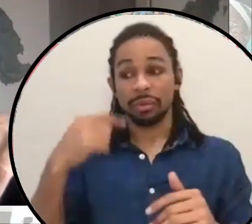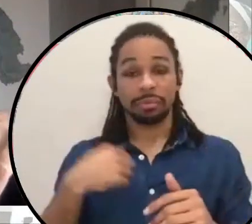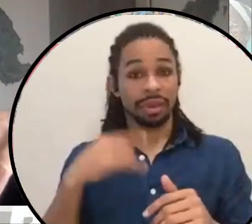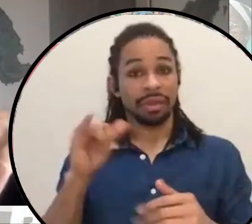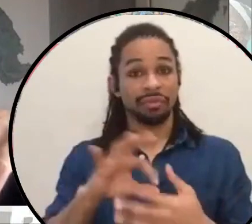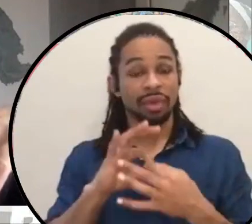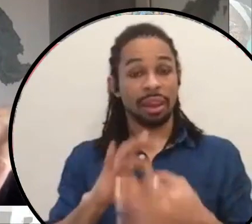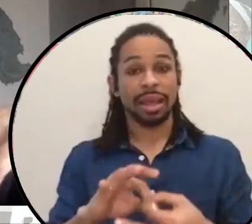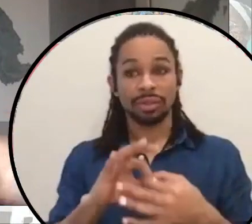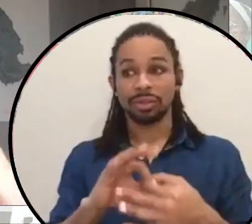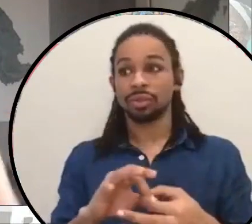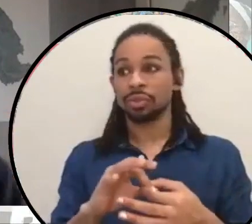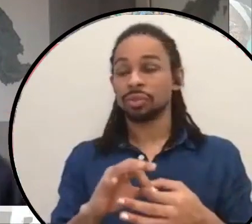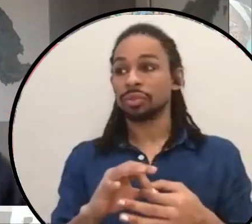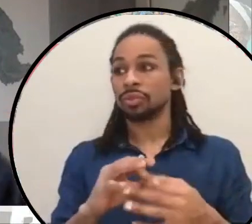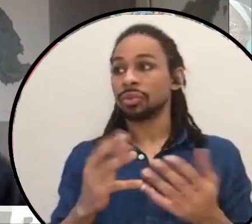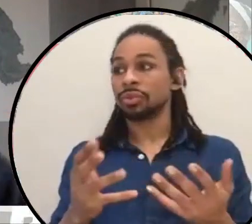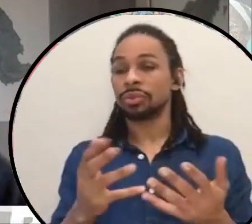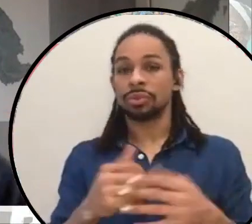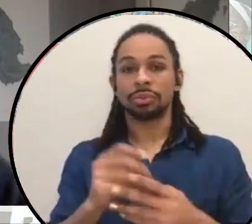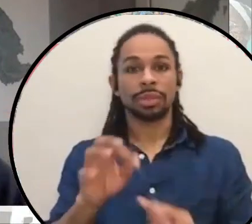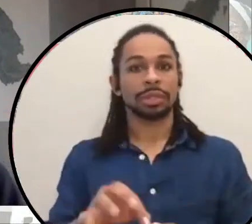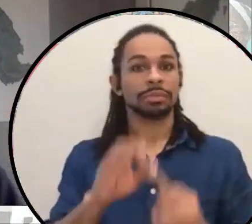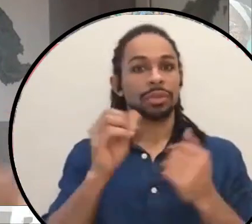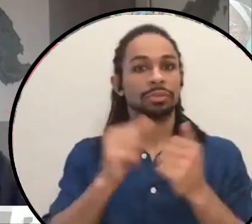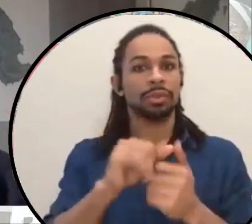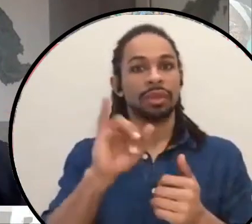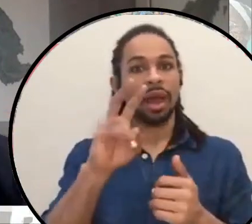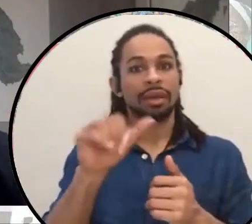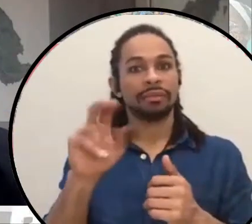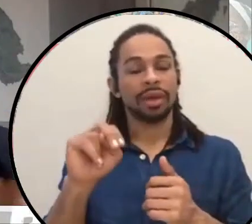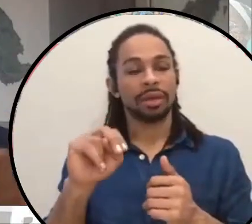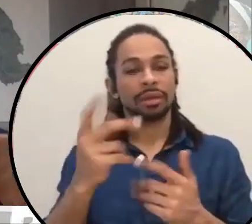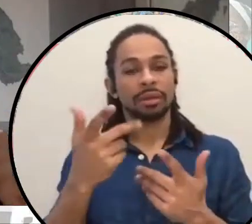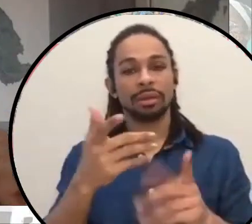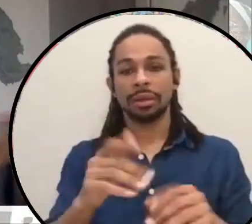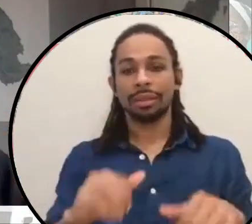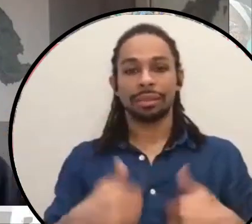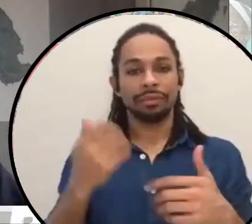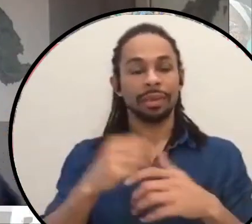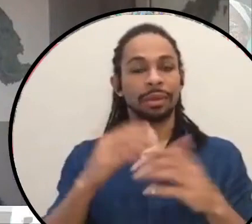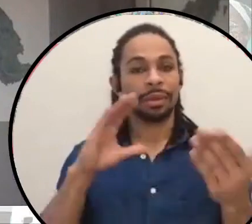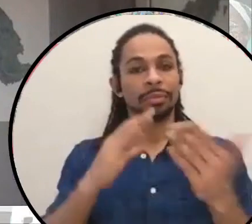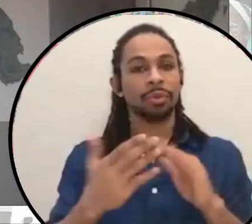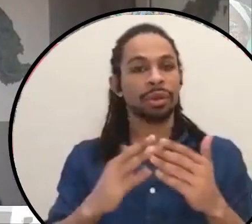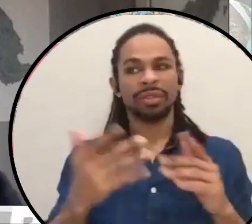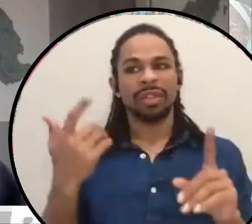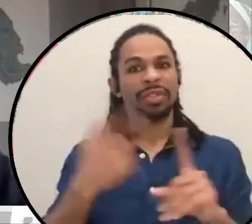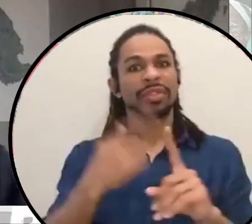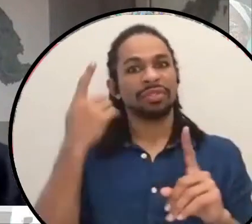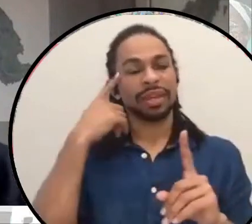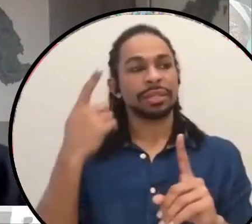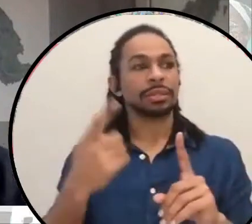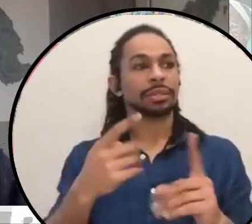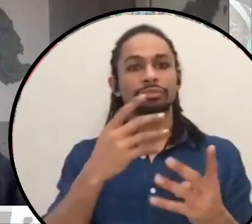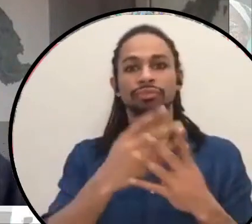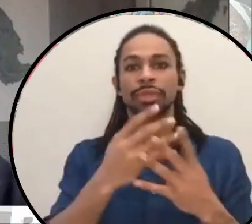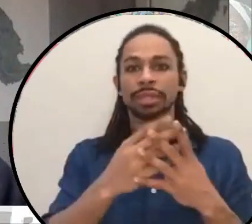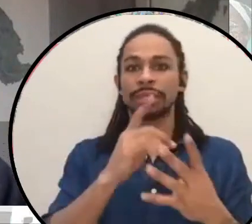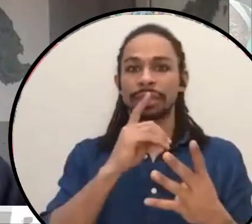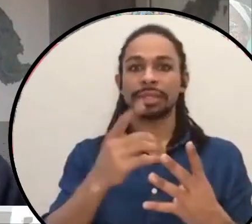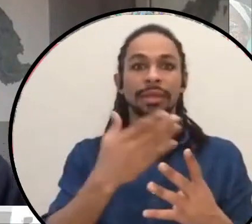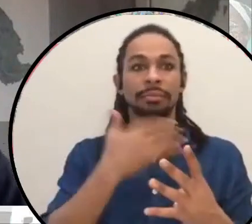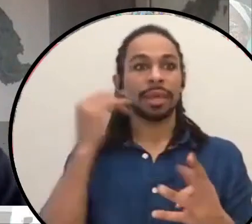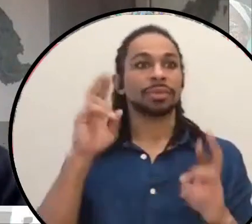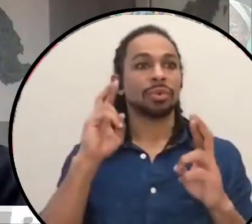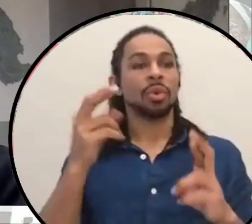you know, especially with what Ivan just said about living in a community that's, that thinks that prison is like the best hope for getting something you